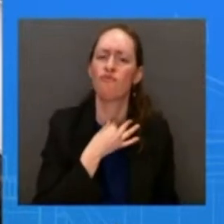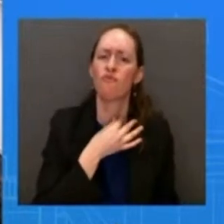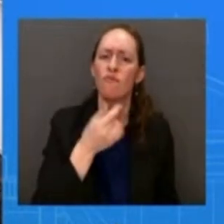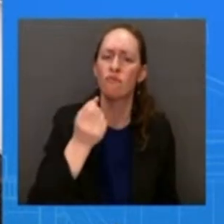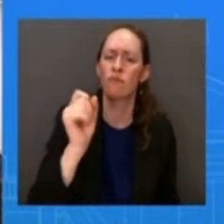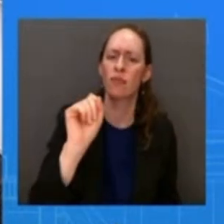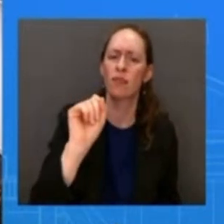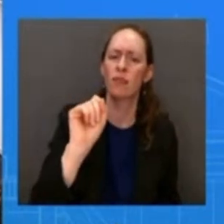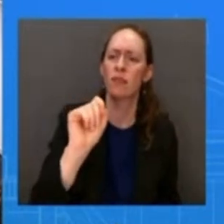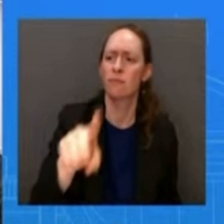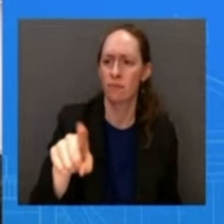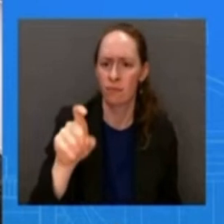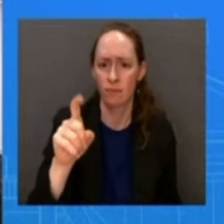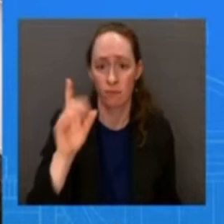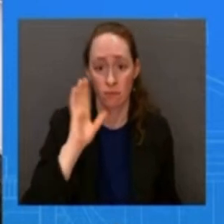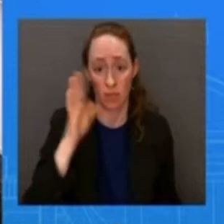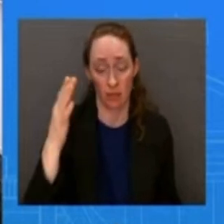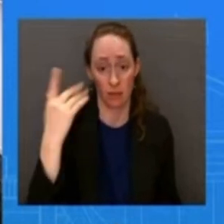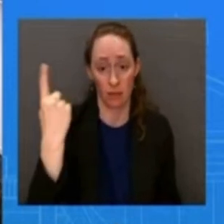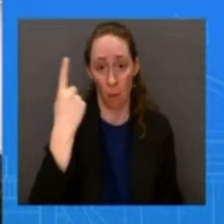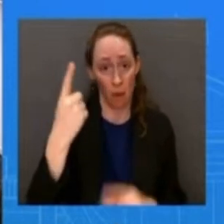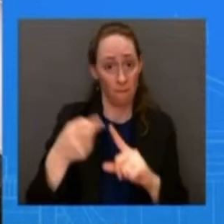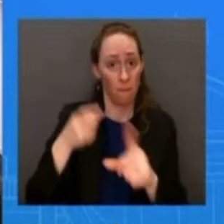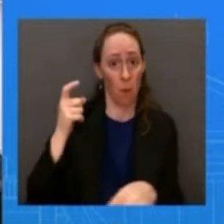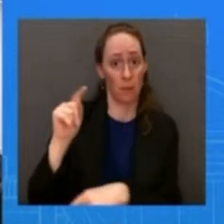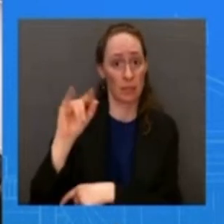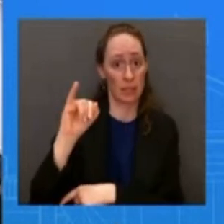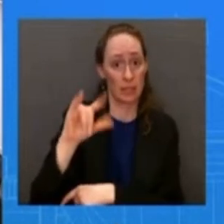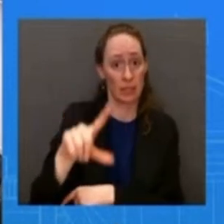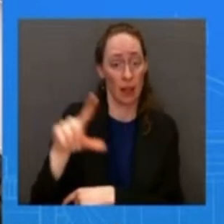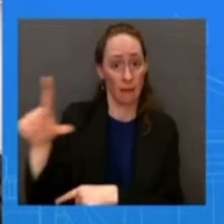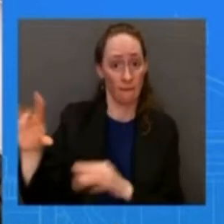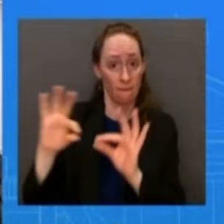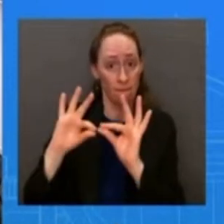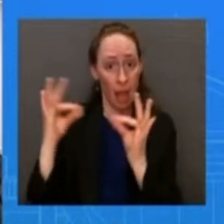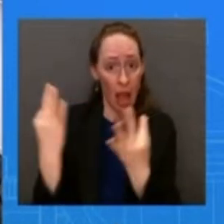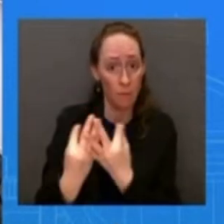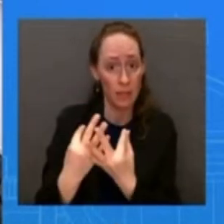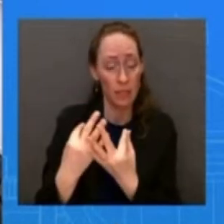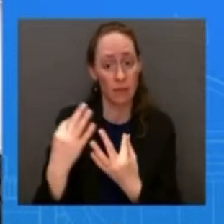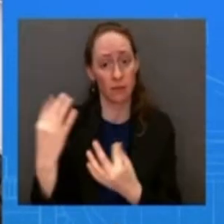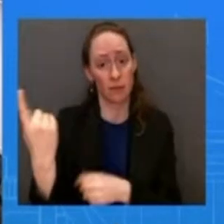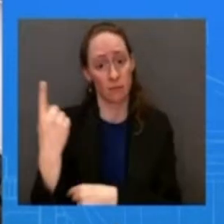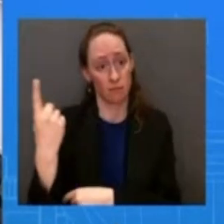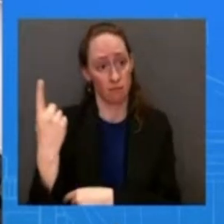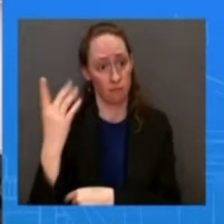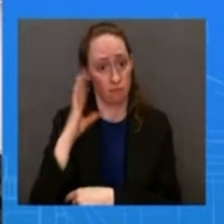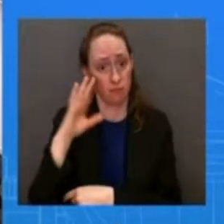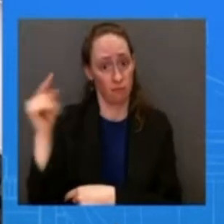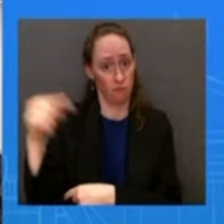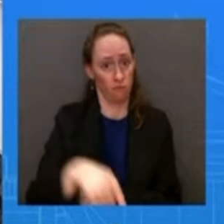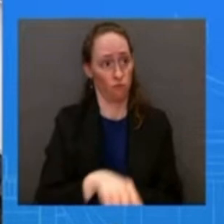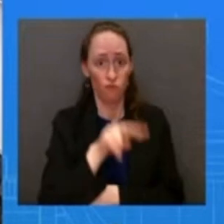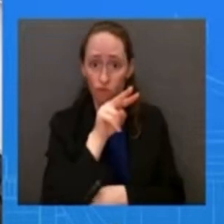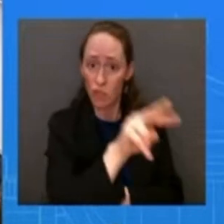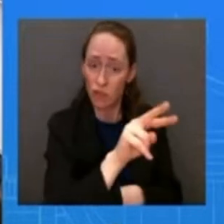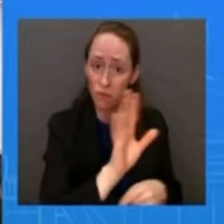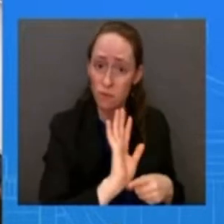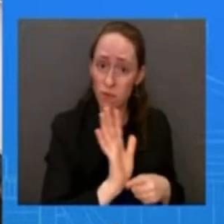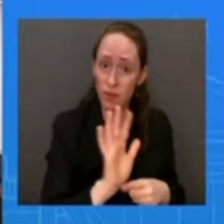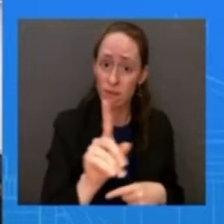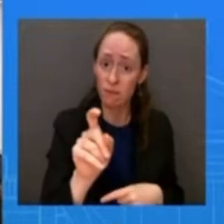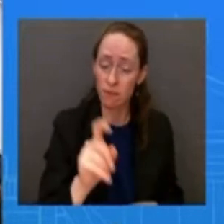tilt orbit attend a screening i know that when the bill was signed it was almost a historic gathering of people who were